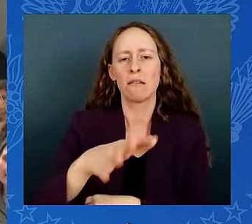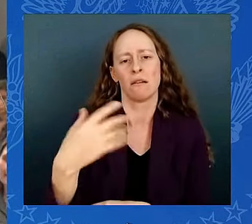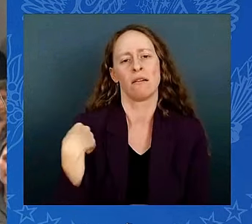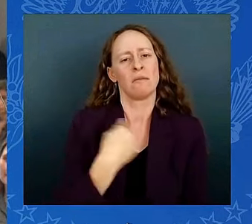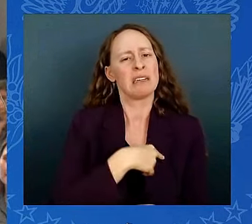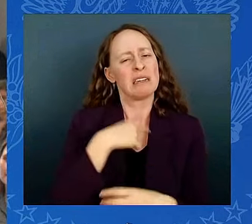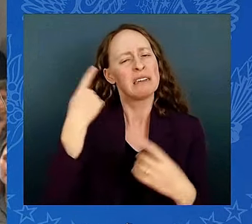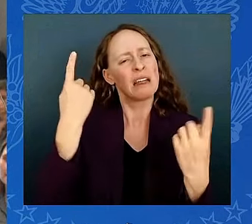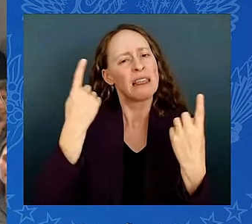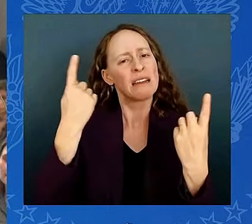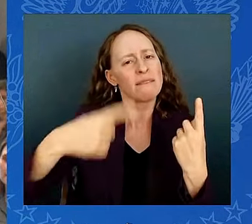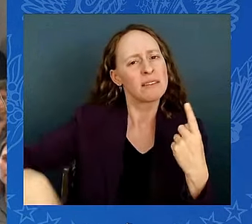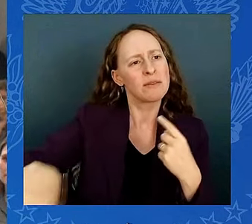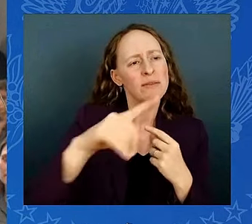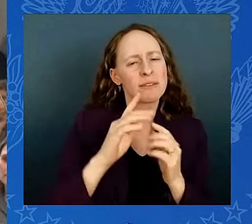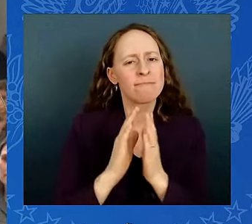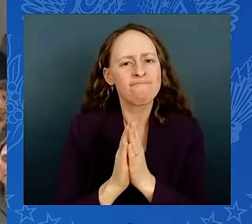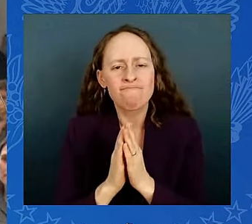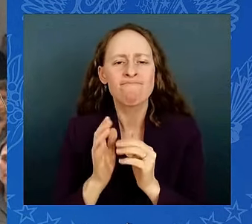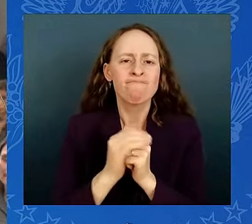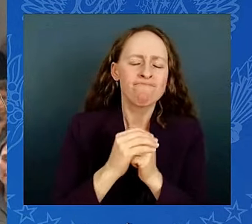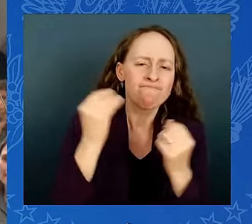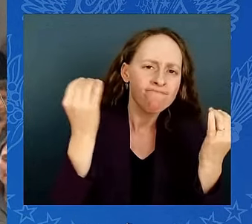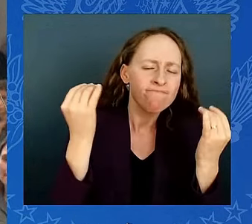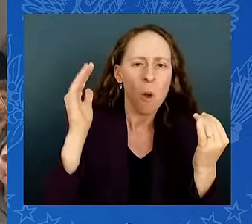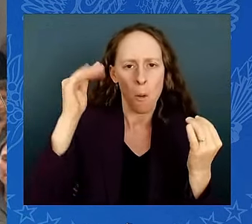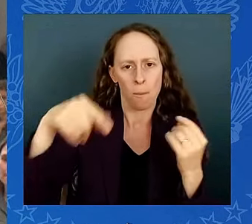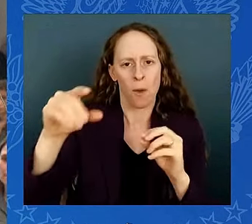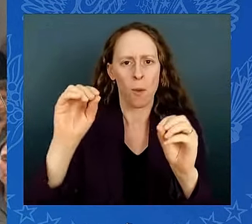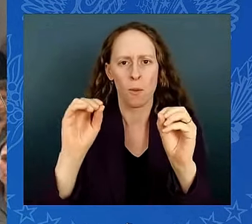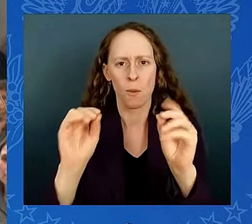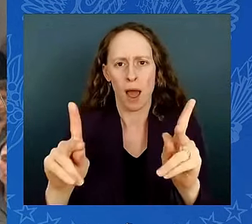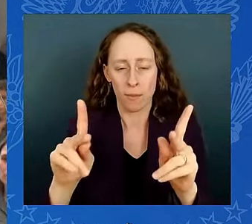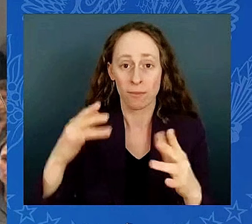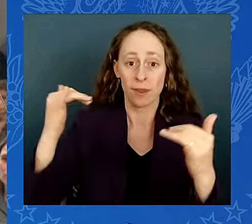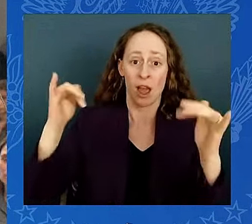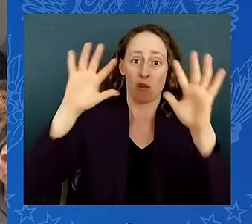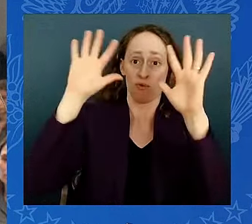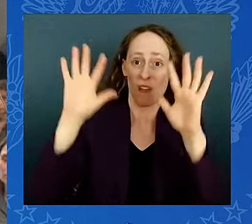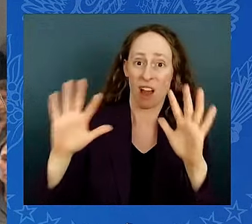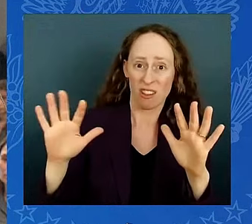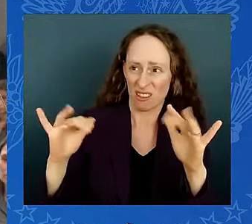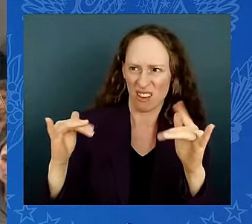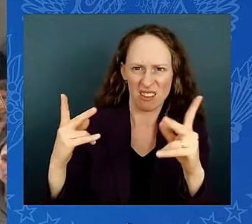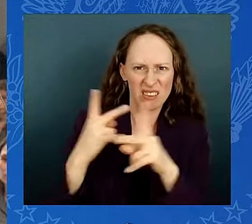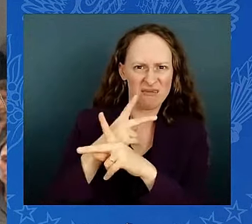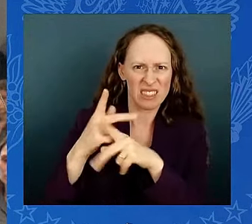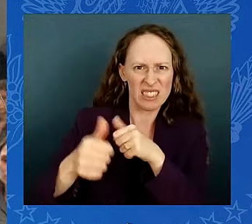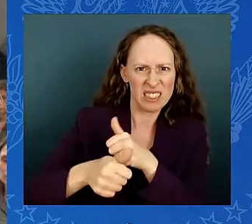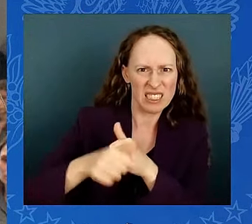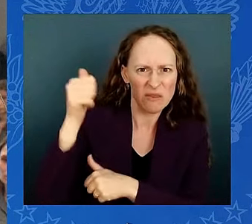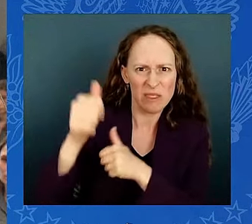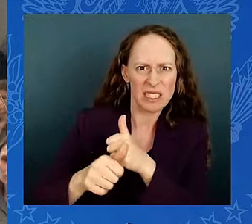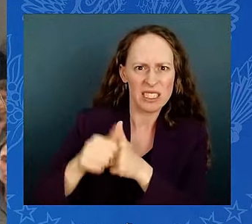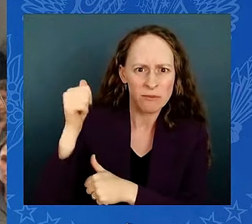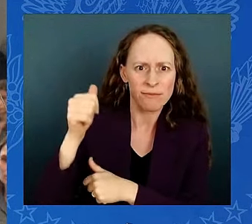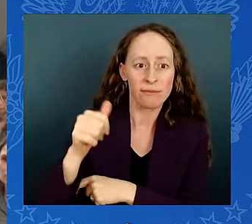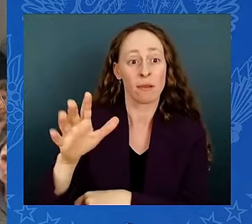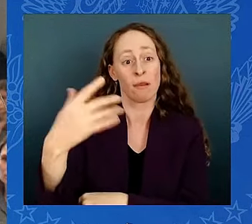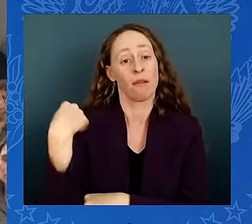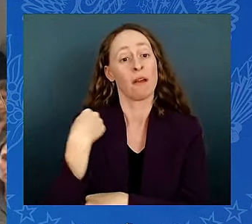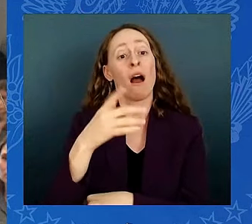drive home a point that I've been saying for so long. Ignoring climate change is deadly and dangerous and